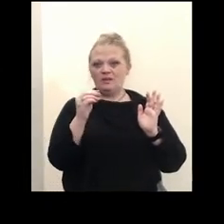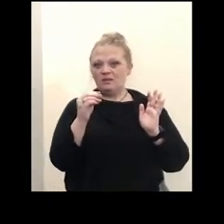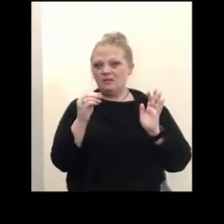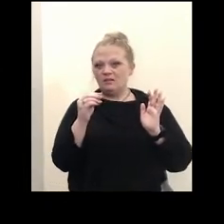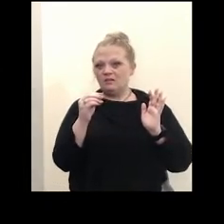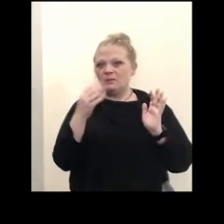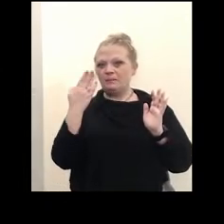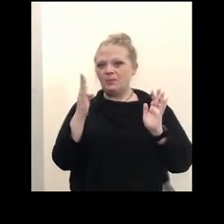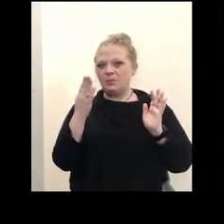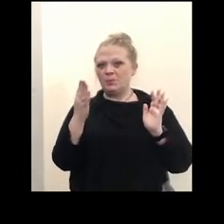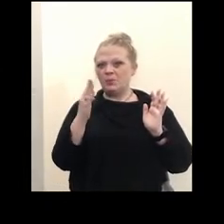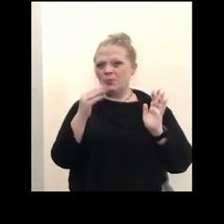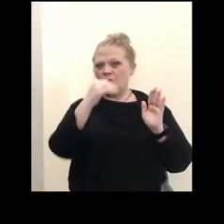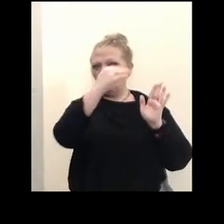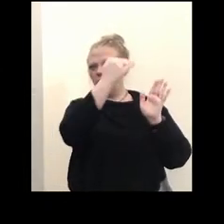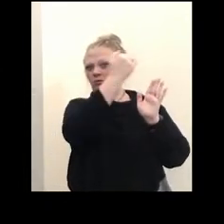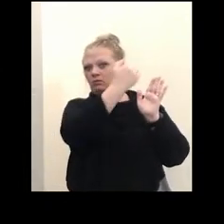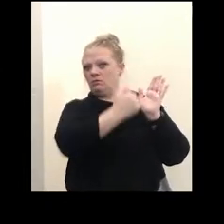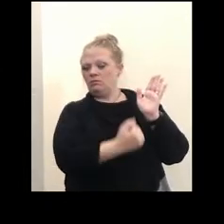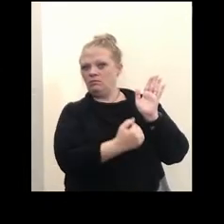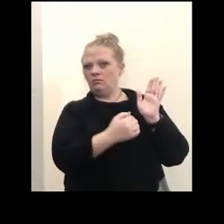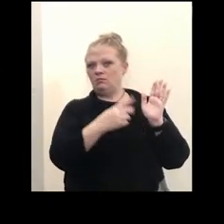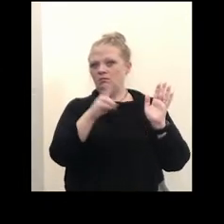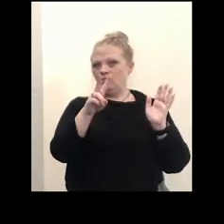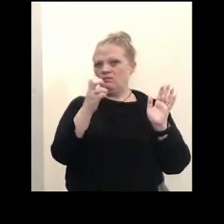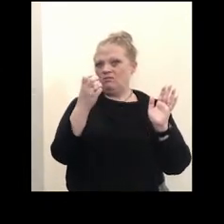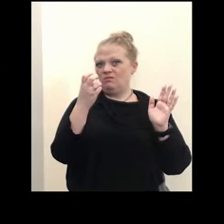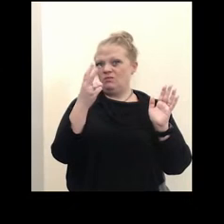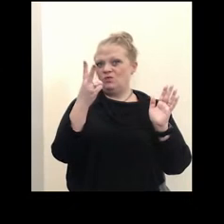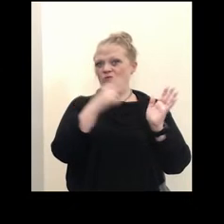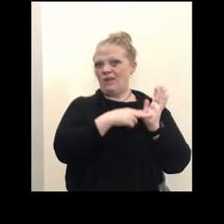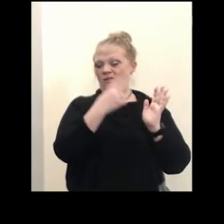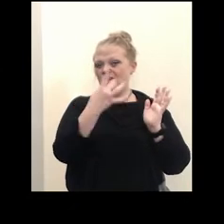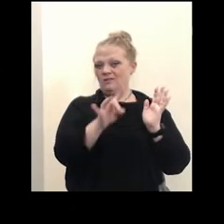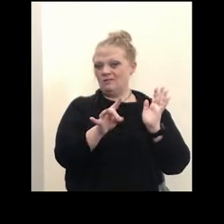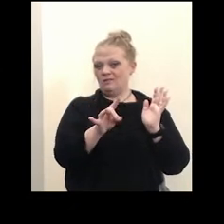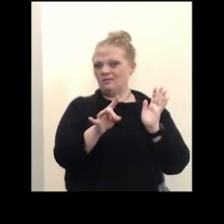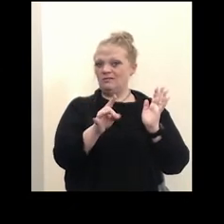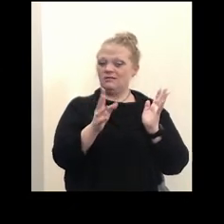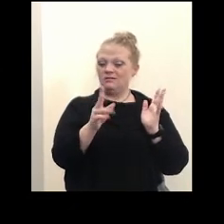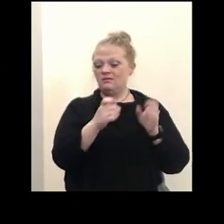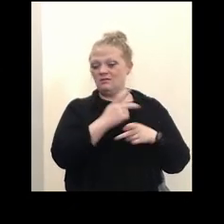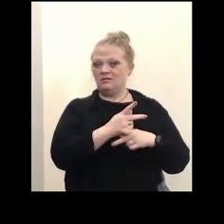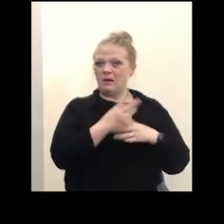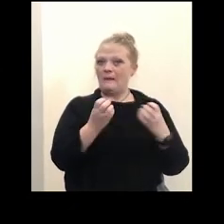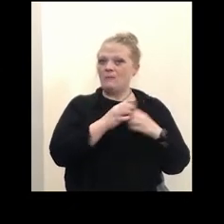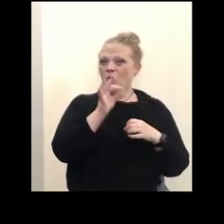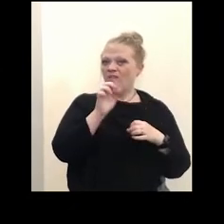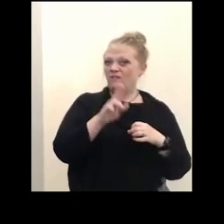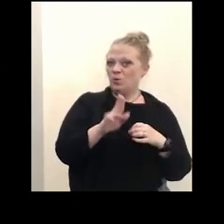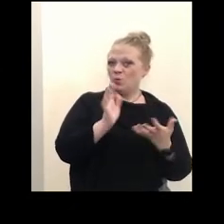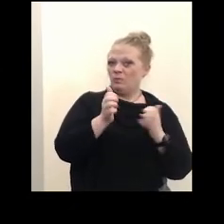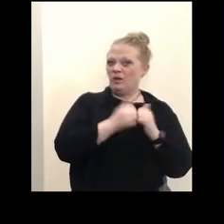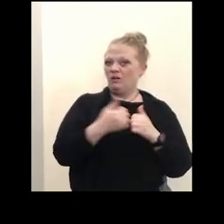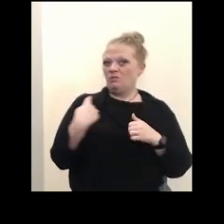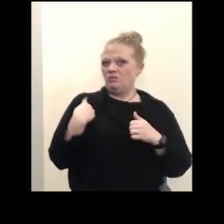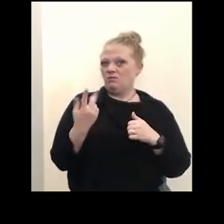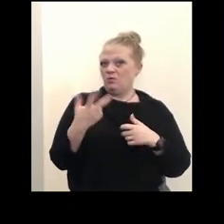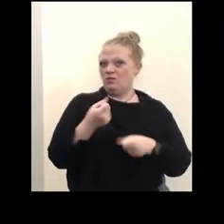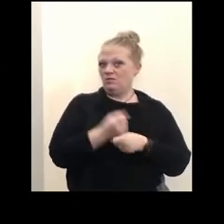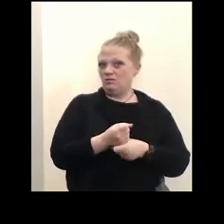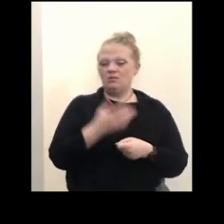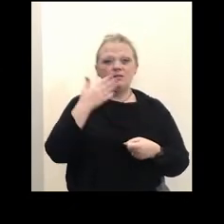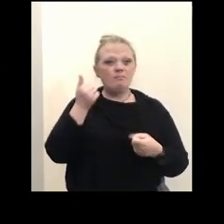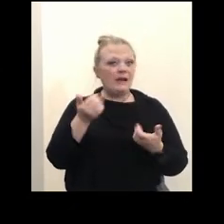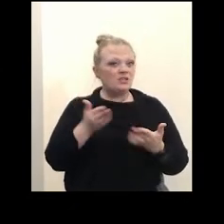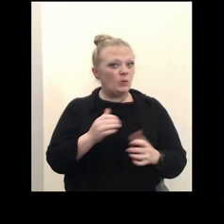so we really have to be careful because we have more flu now than we have in the past three years so the way the best way to protect